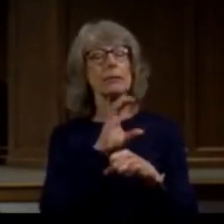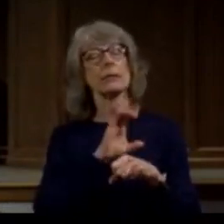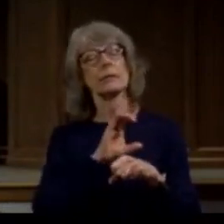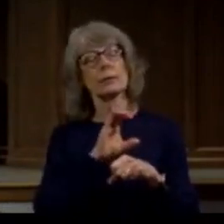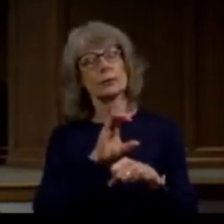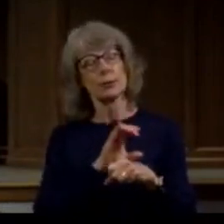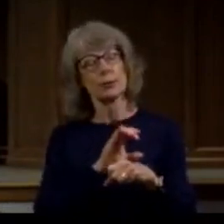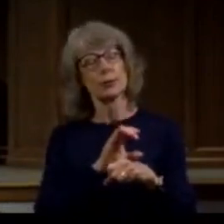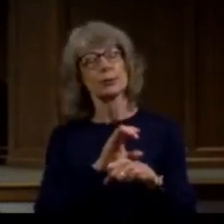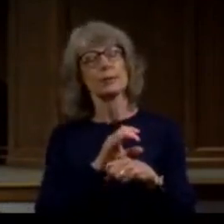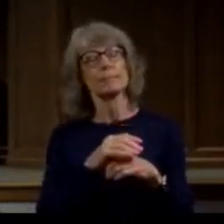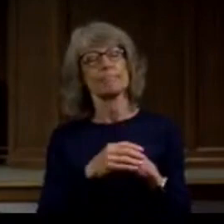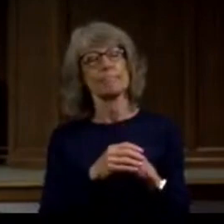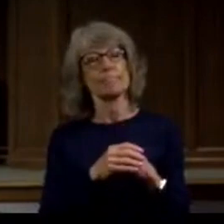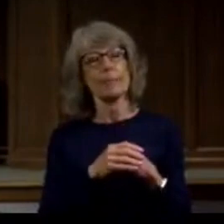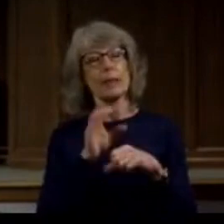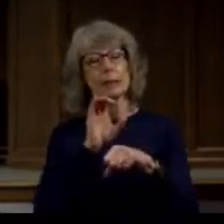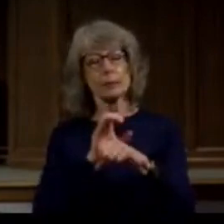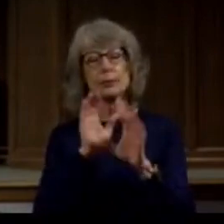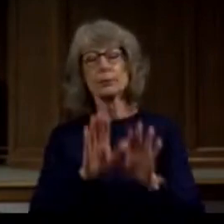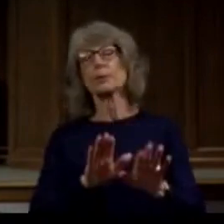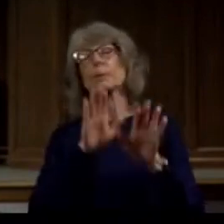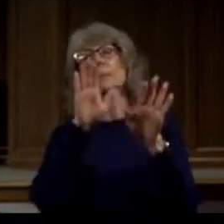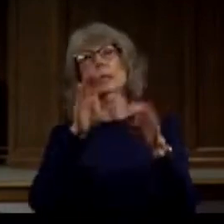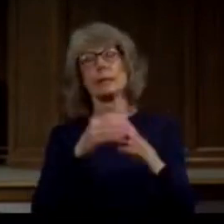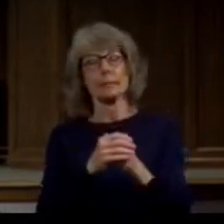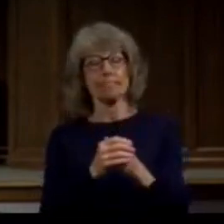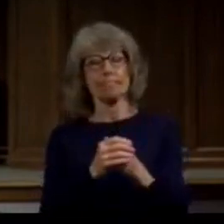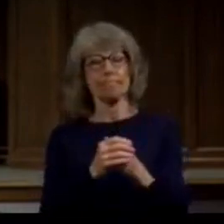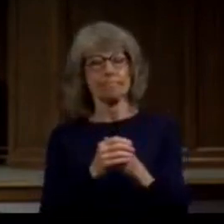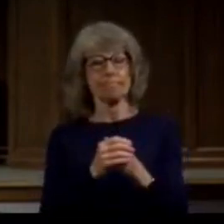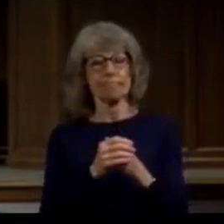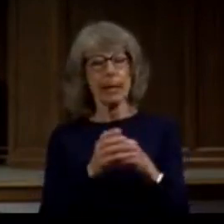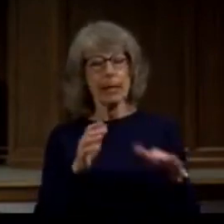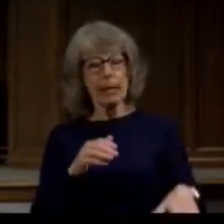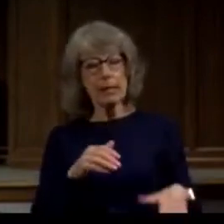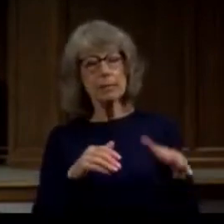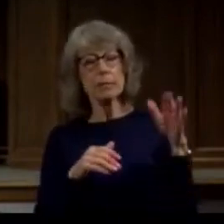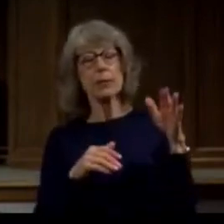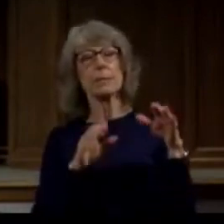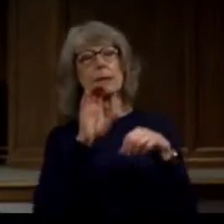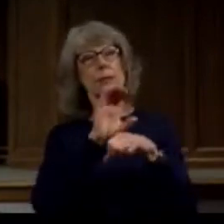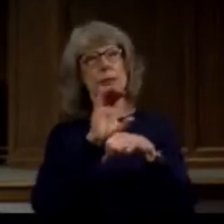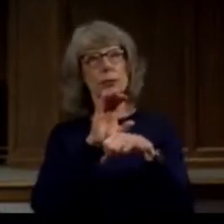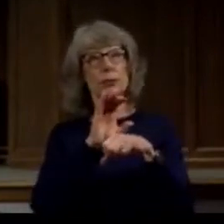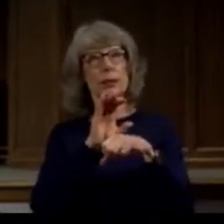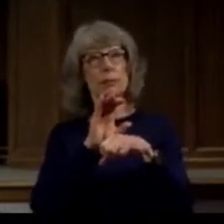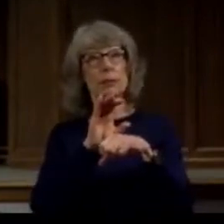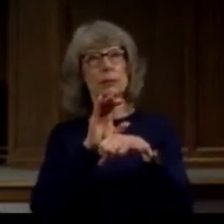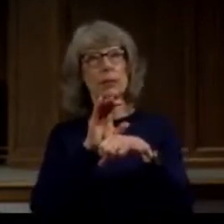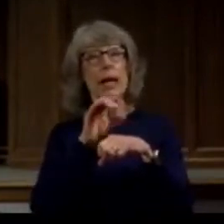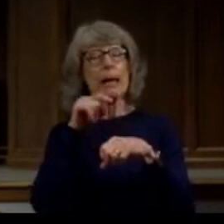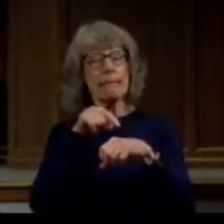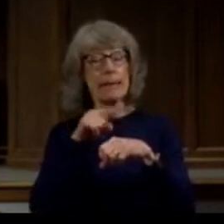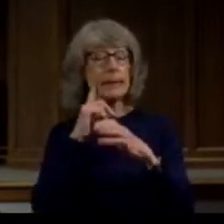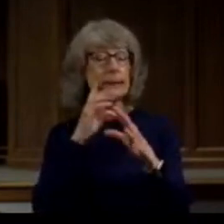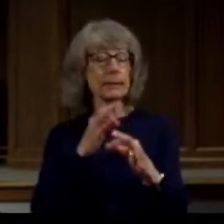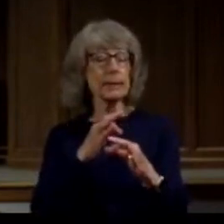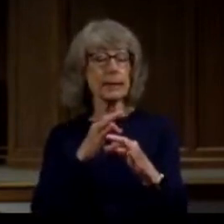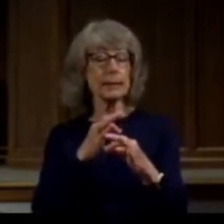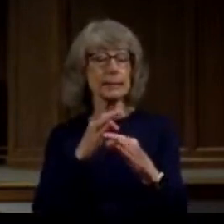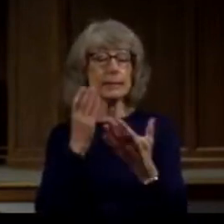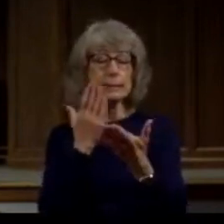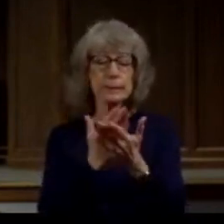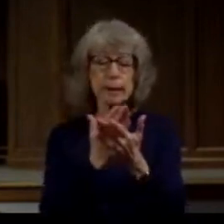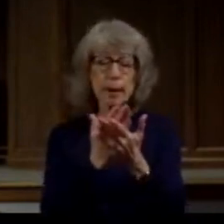but I grew up in a church that was amazing I grew up in a church that was committed to defeating the hungry and caring for the poor